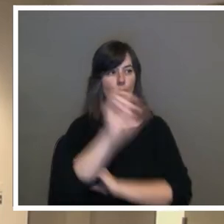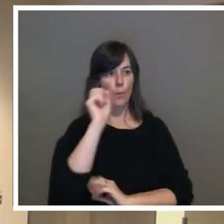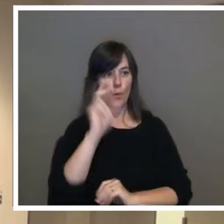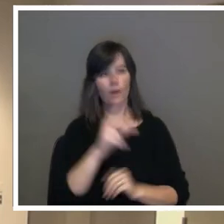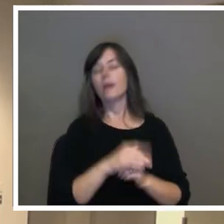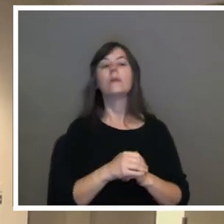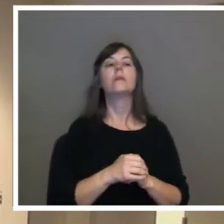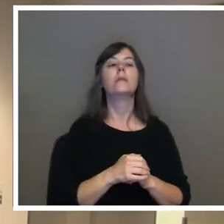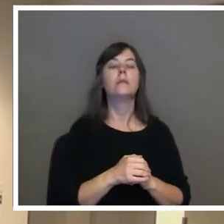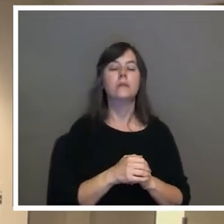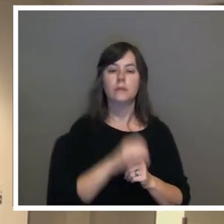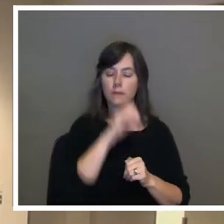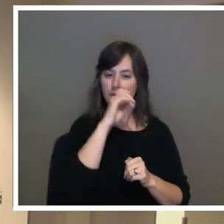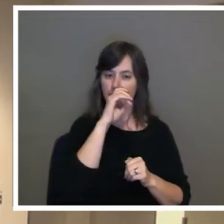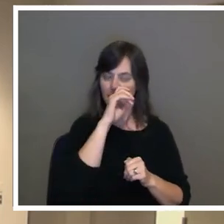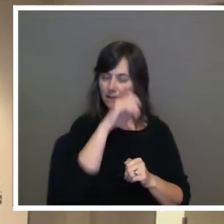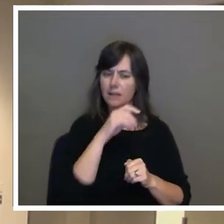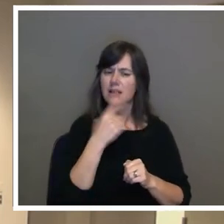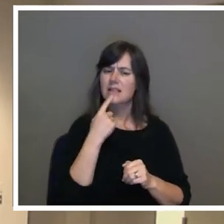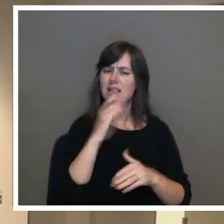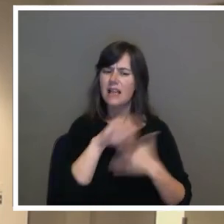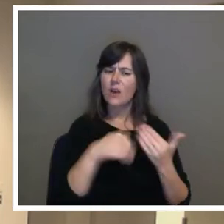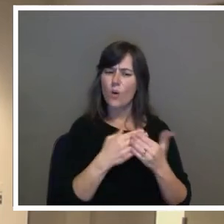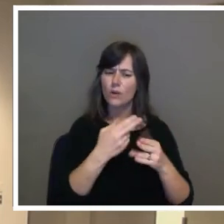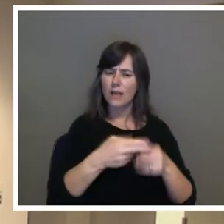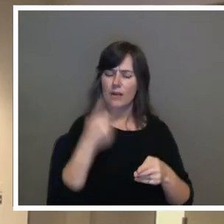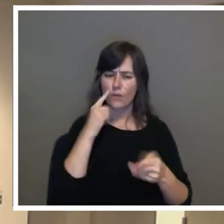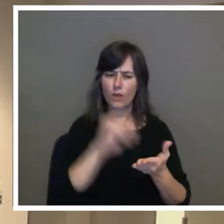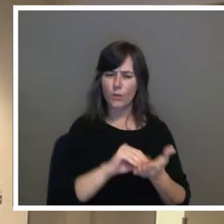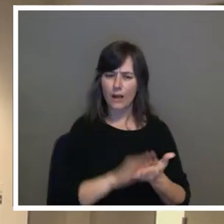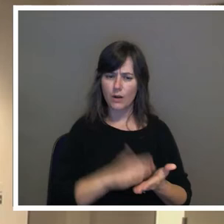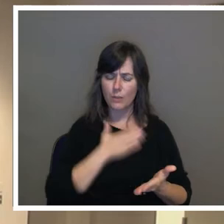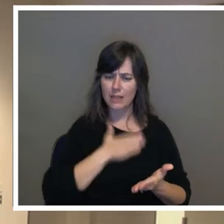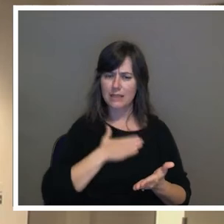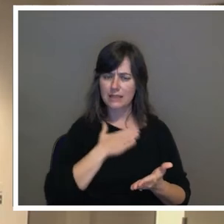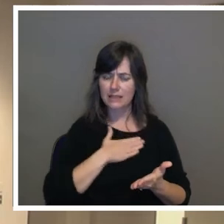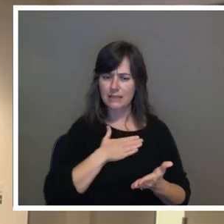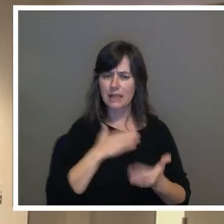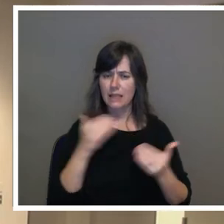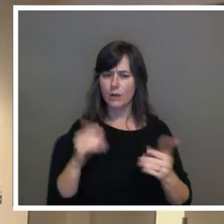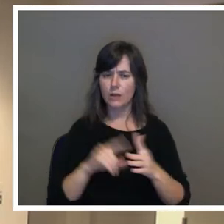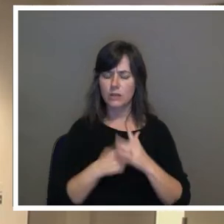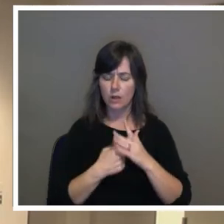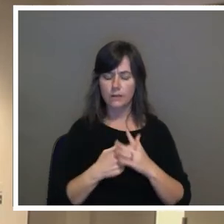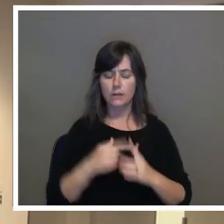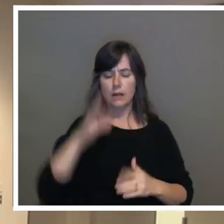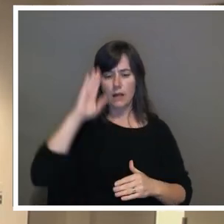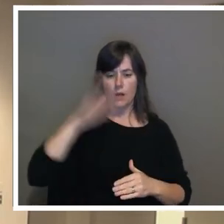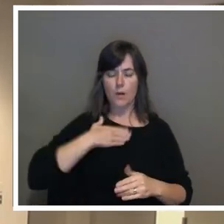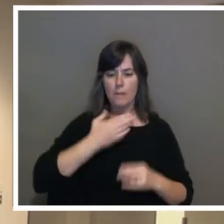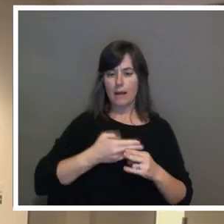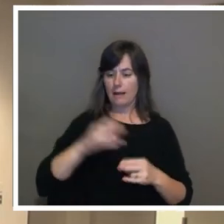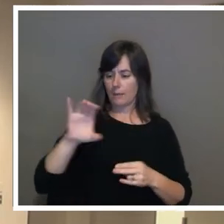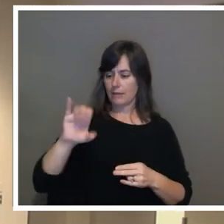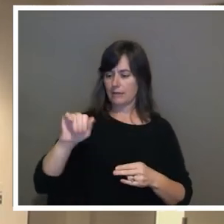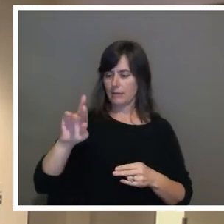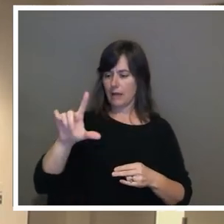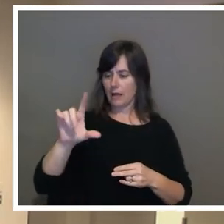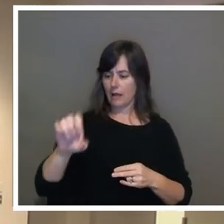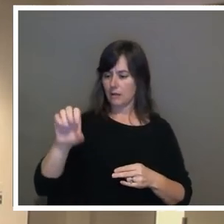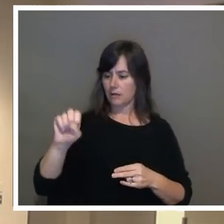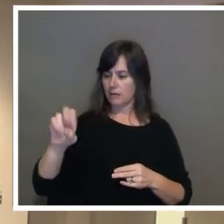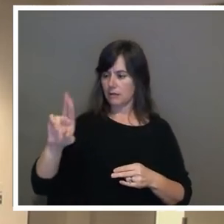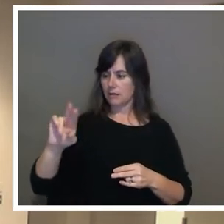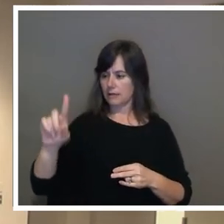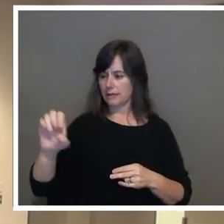Please pronounce your full name for the record, too, and then you may start. Correct. My name is Carol Susinski. I'm a